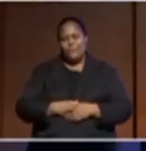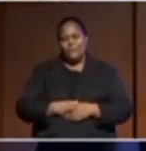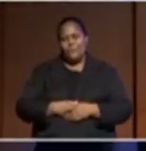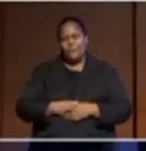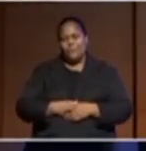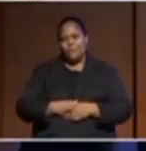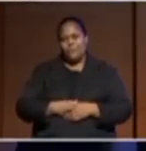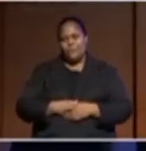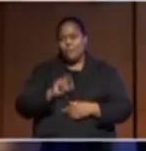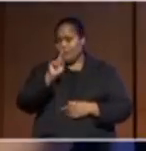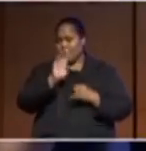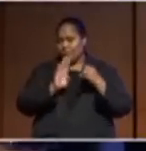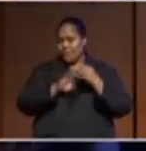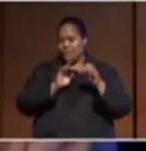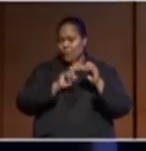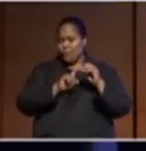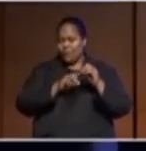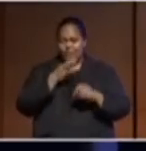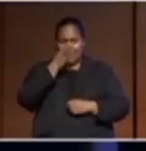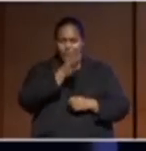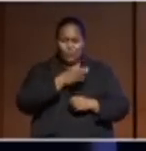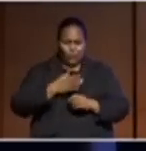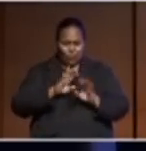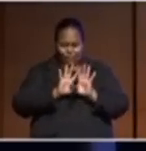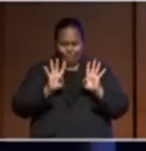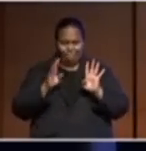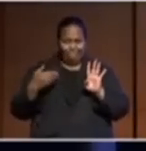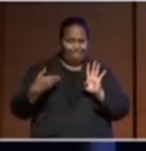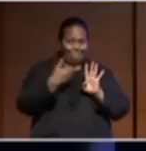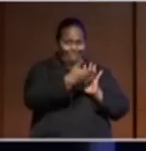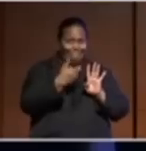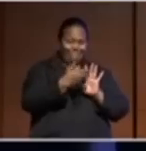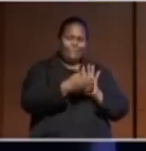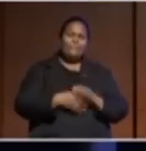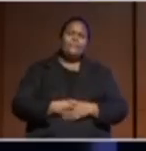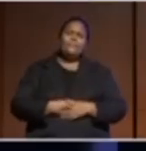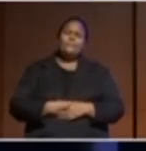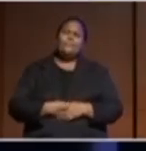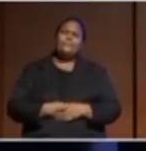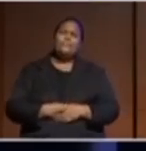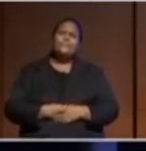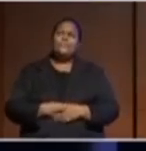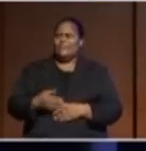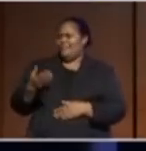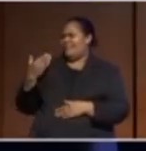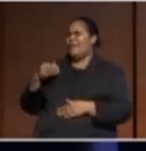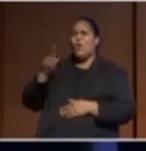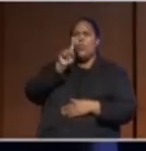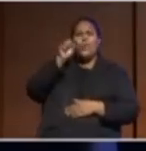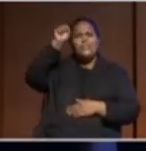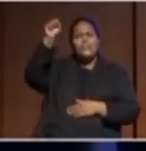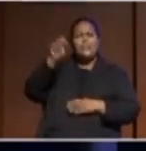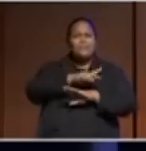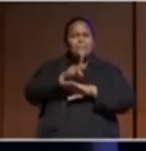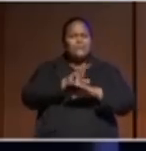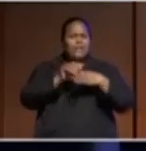One final question, and it's the same question for all of you, if I may. Recently, a senior Pacific leader said that regionalism